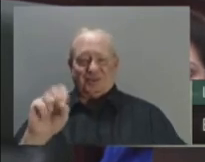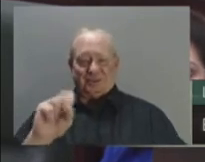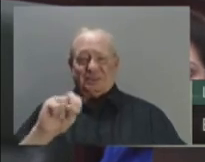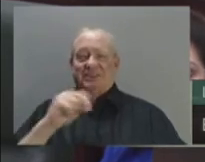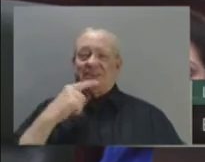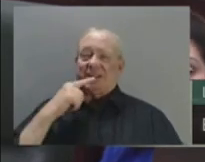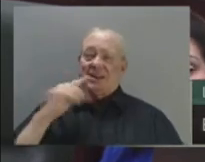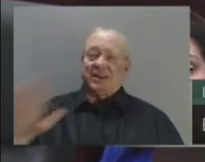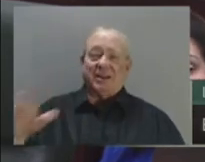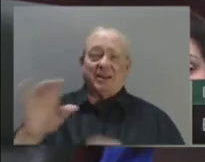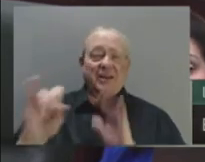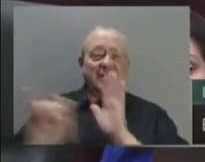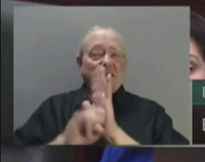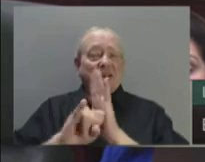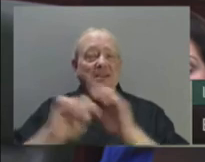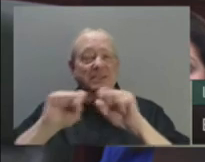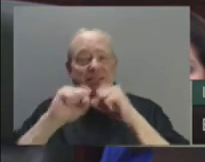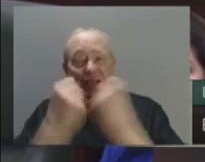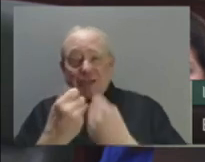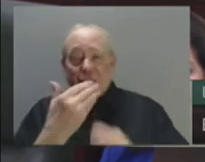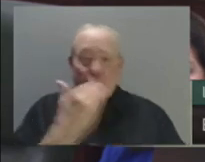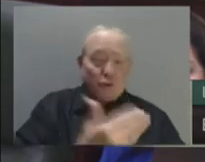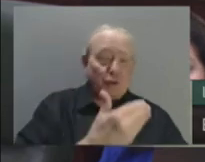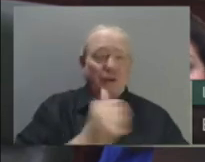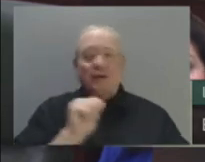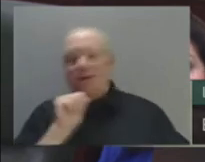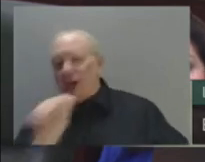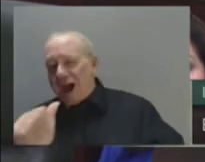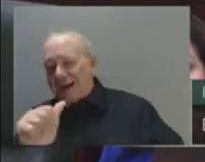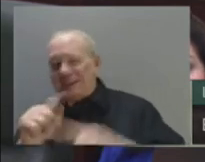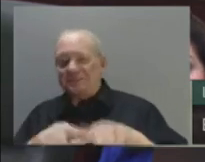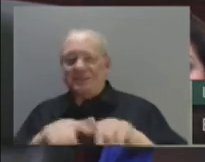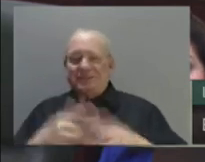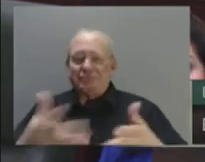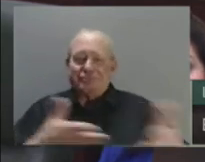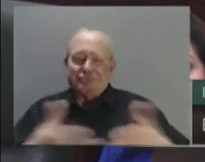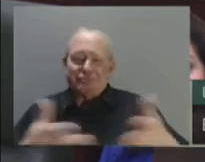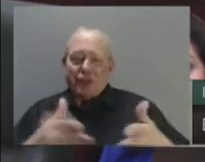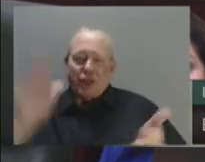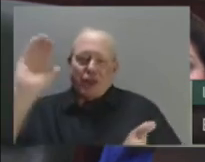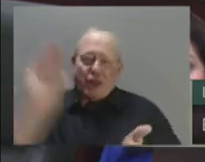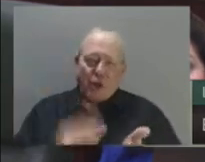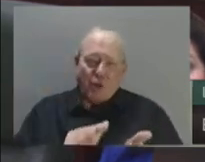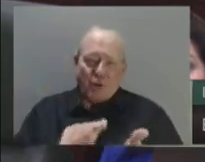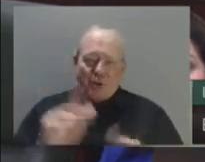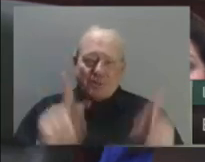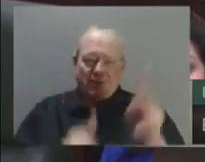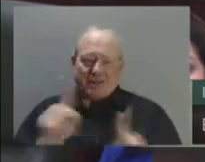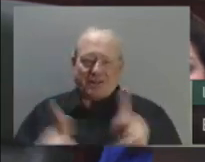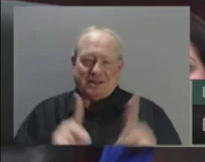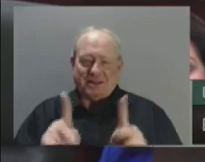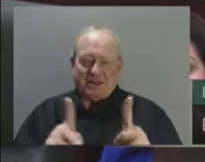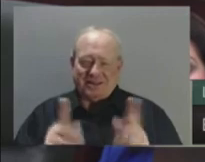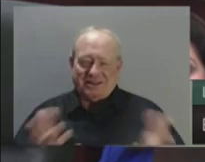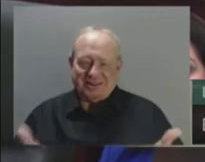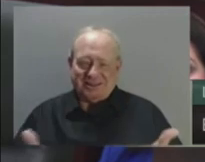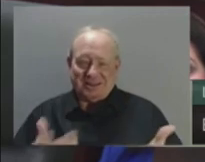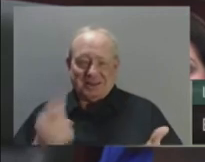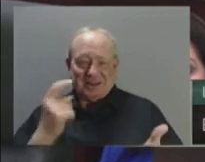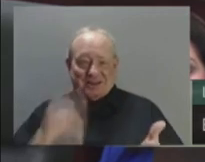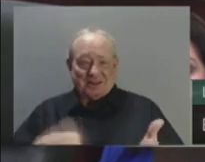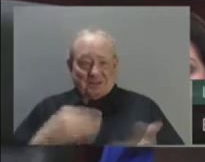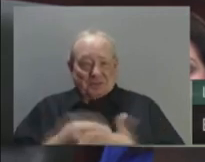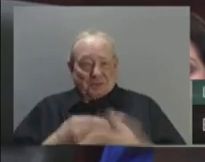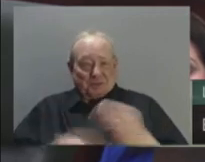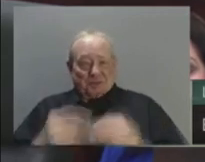I believe that the budget I'm presenting today reflects the true measure of Albertans with care across the province, across